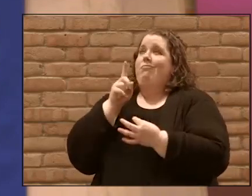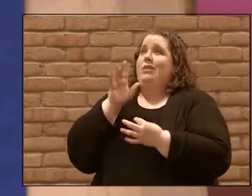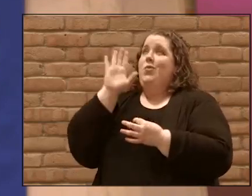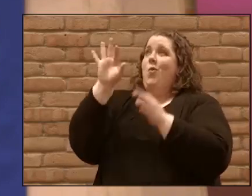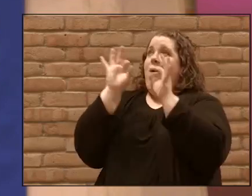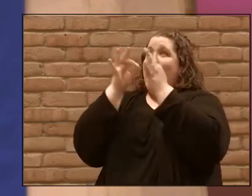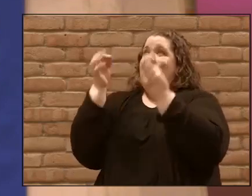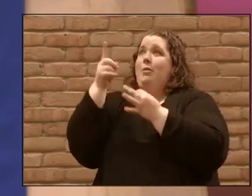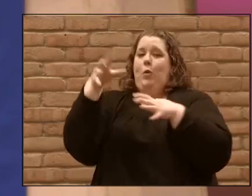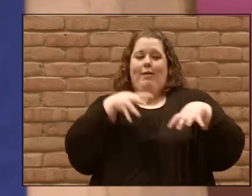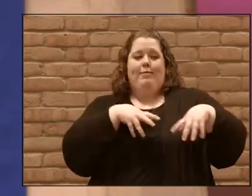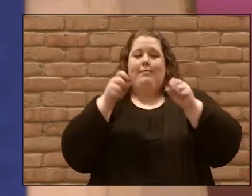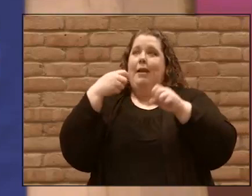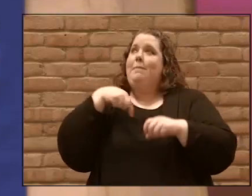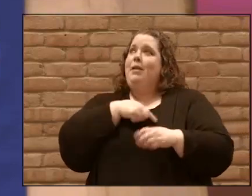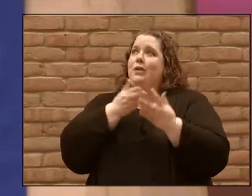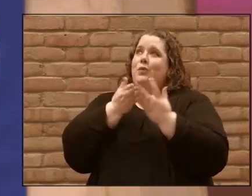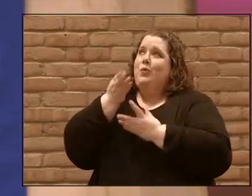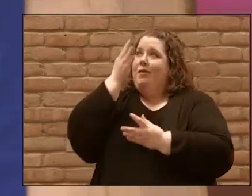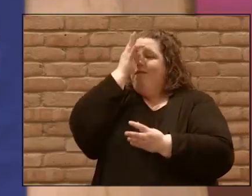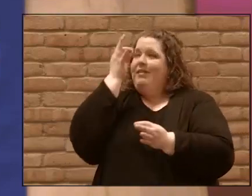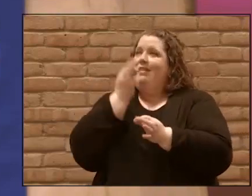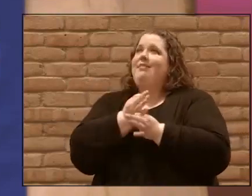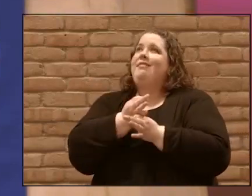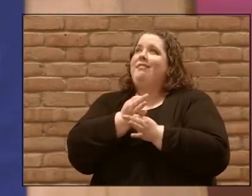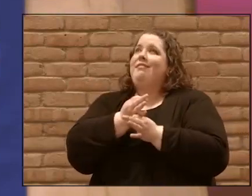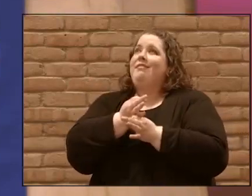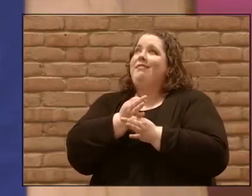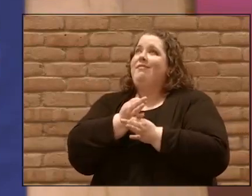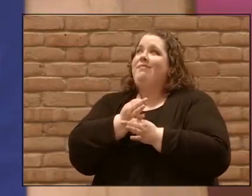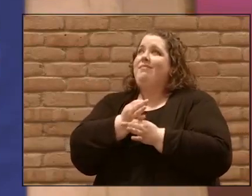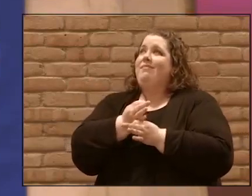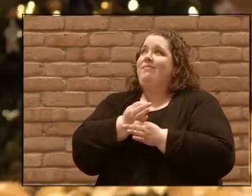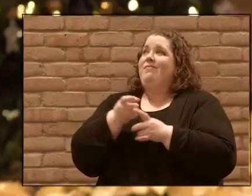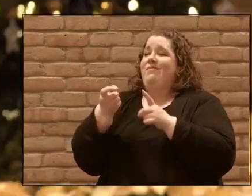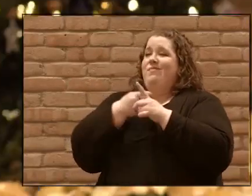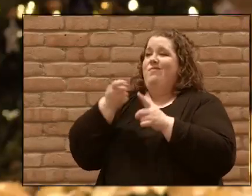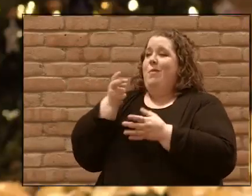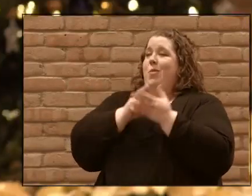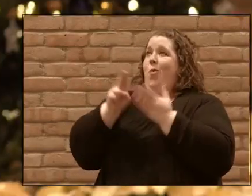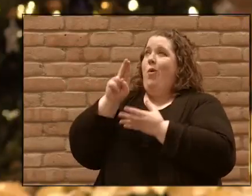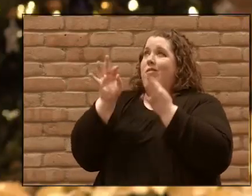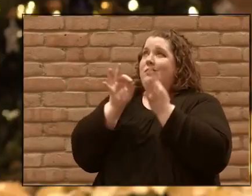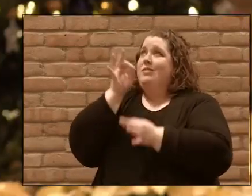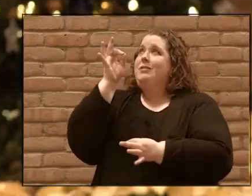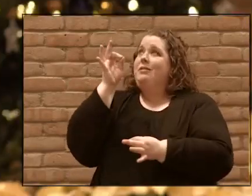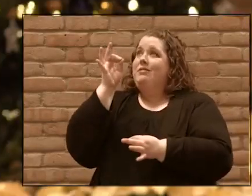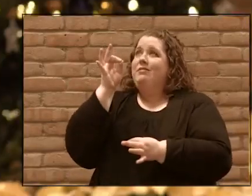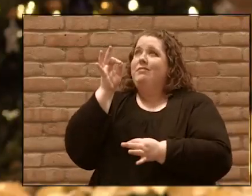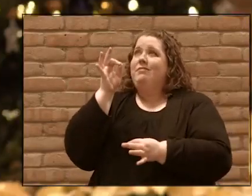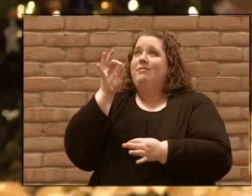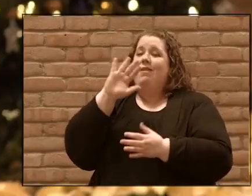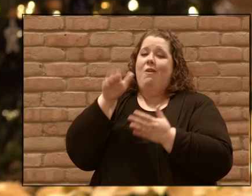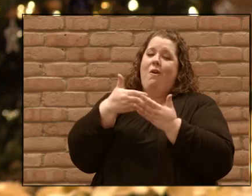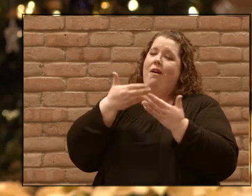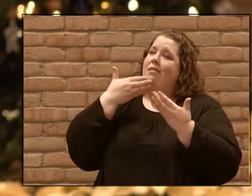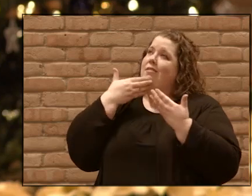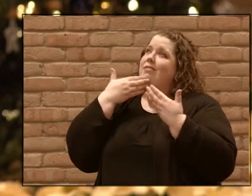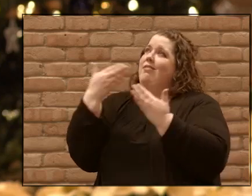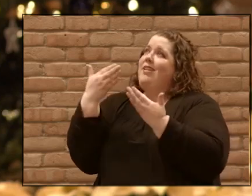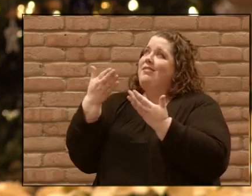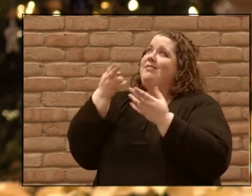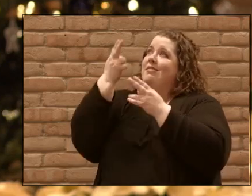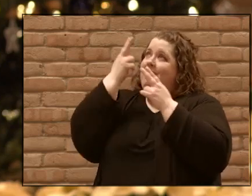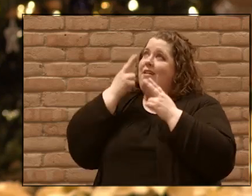your family through the gift of faith given to us by your Holy Spirit we give you all thanks and honor and praise